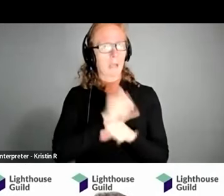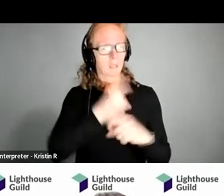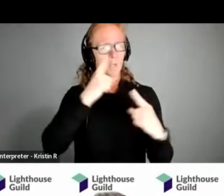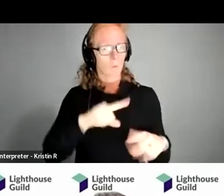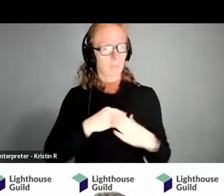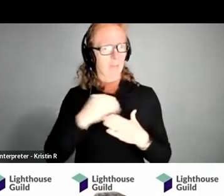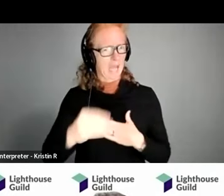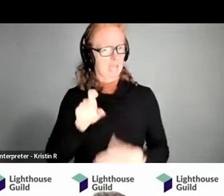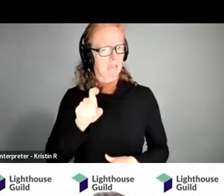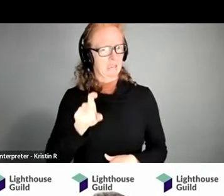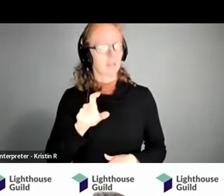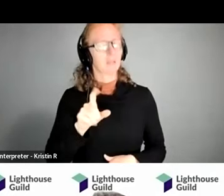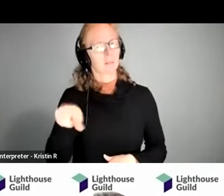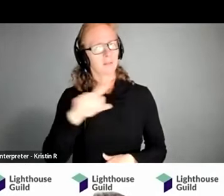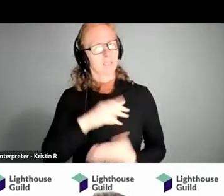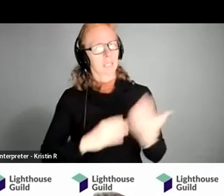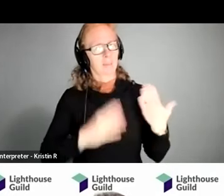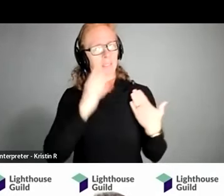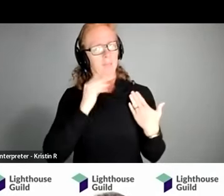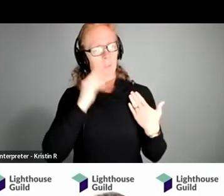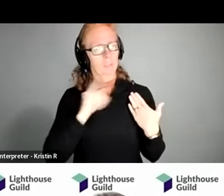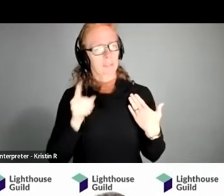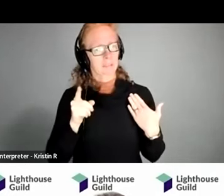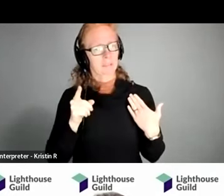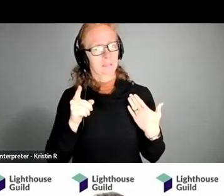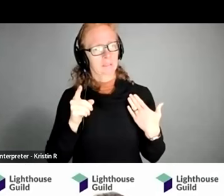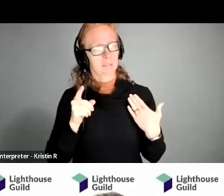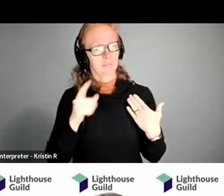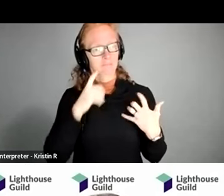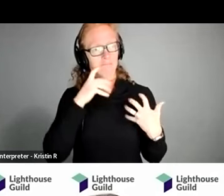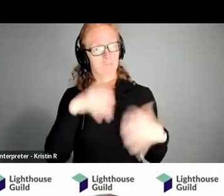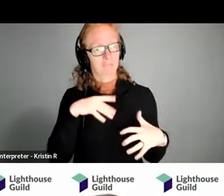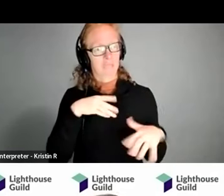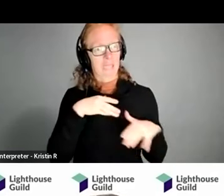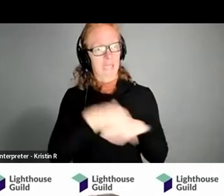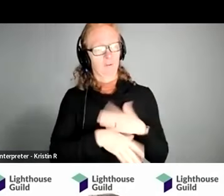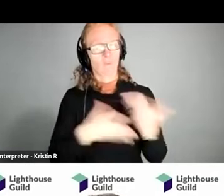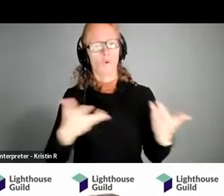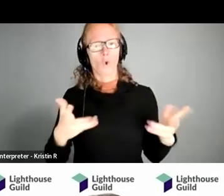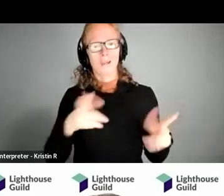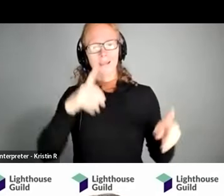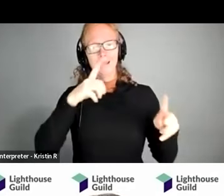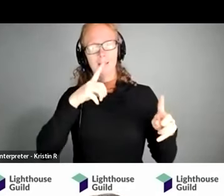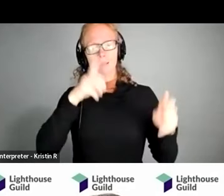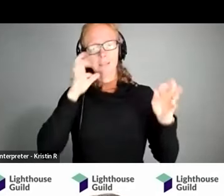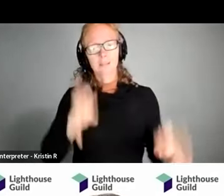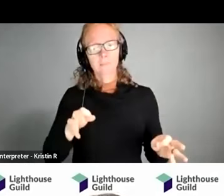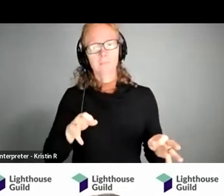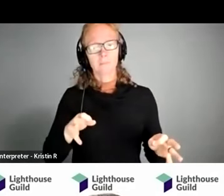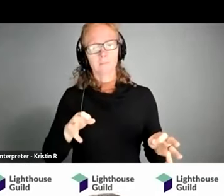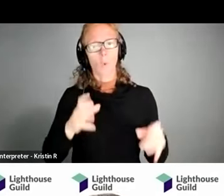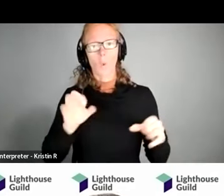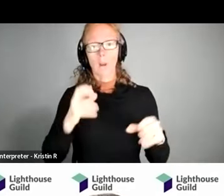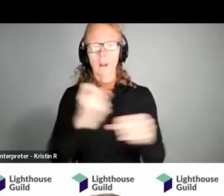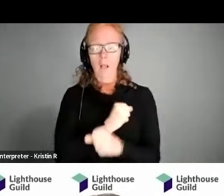buy them i guess some people have had experiences where they have sticker shock after they've already um gotten the hearing